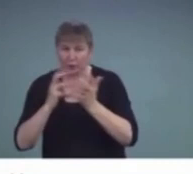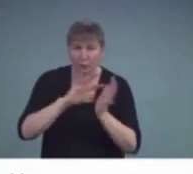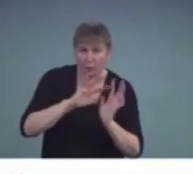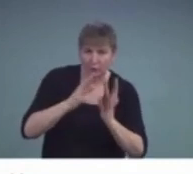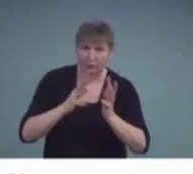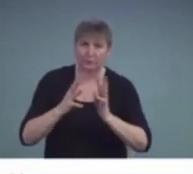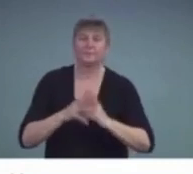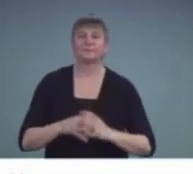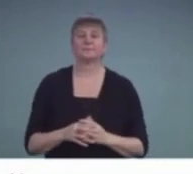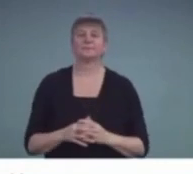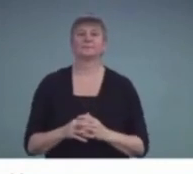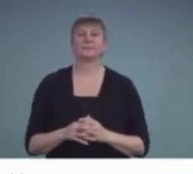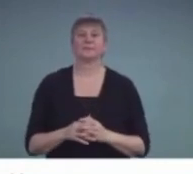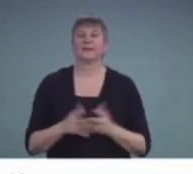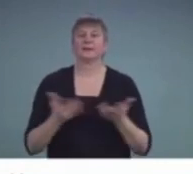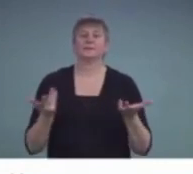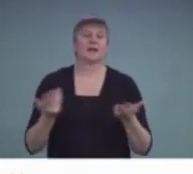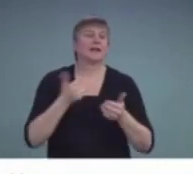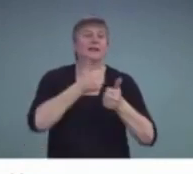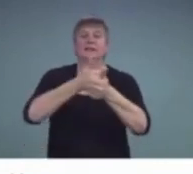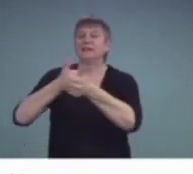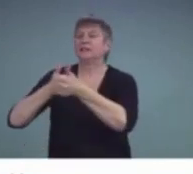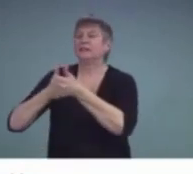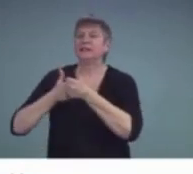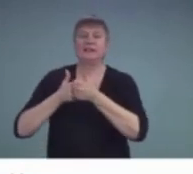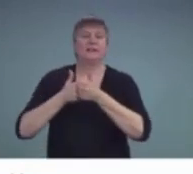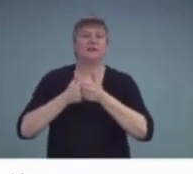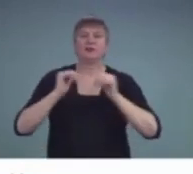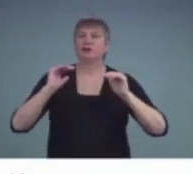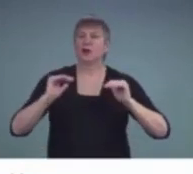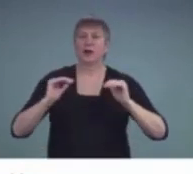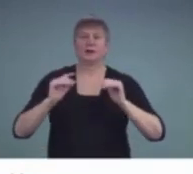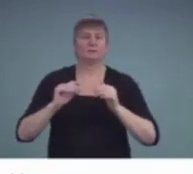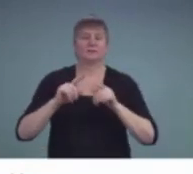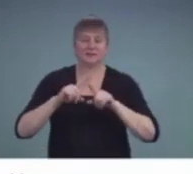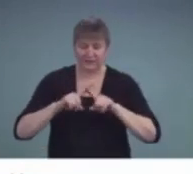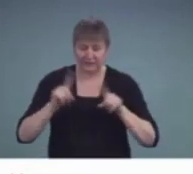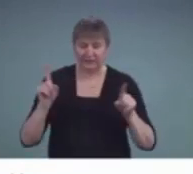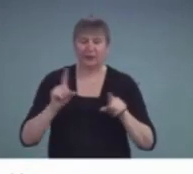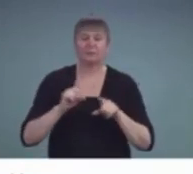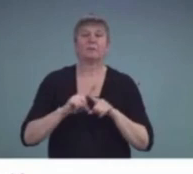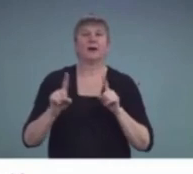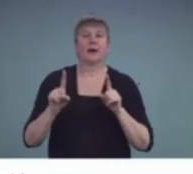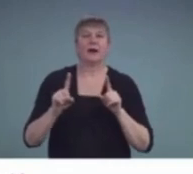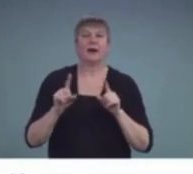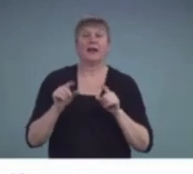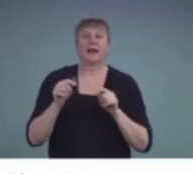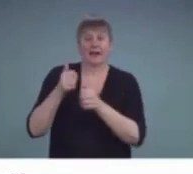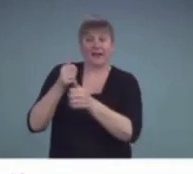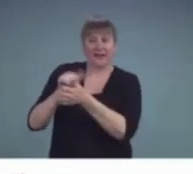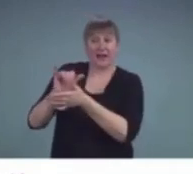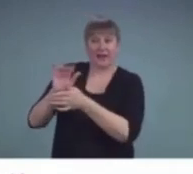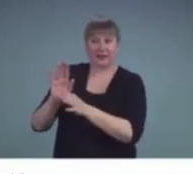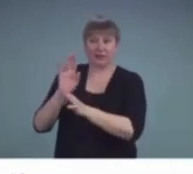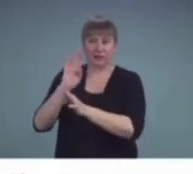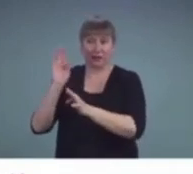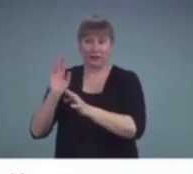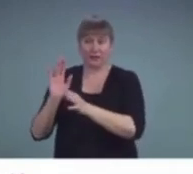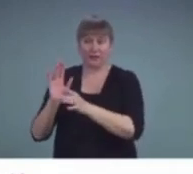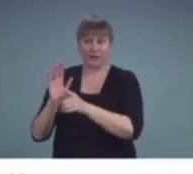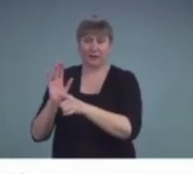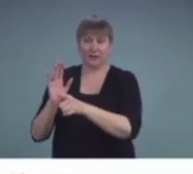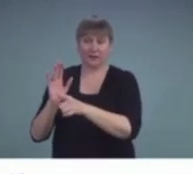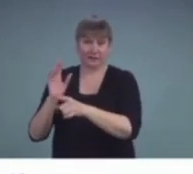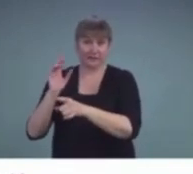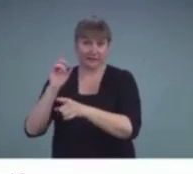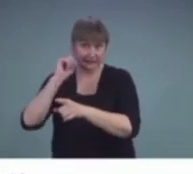Every child is different, but all kids are at risk for the same problem as a child with bilateral hearing loss. When I say every child, I say every child